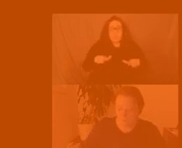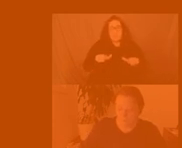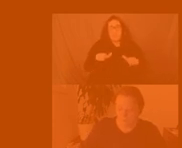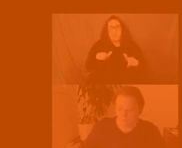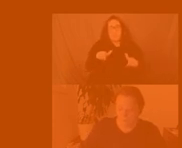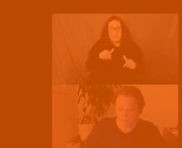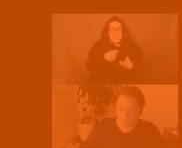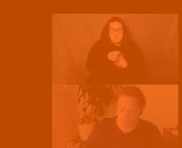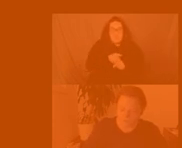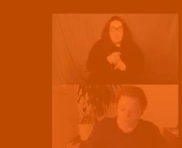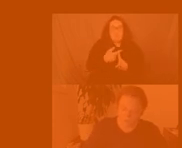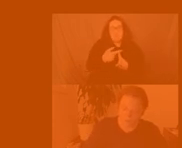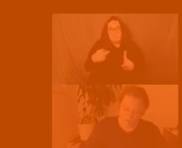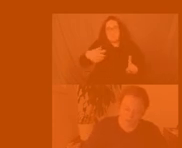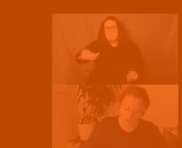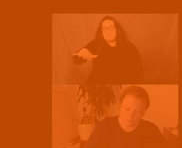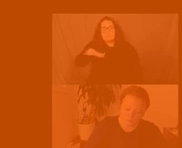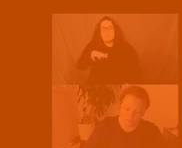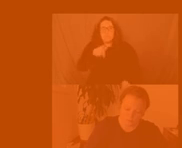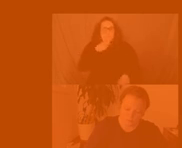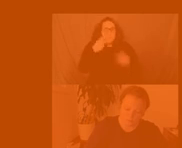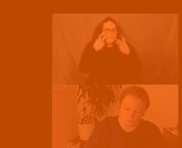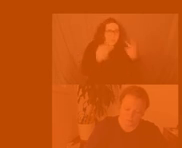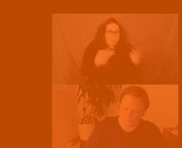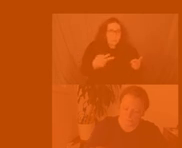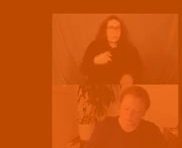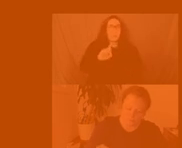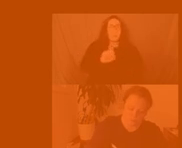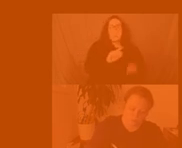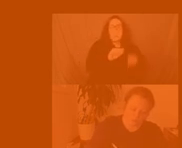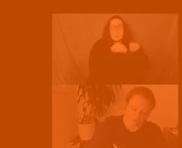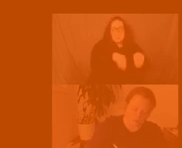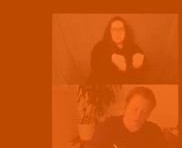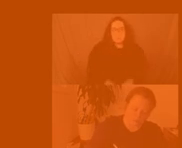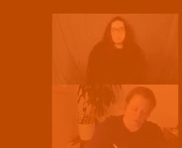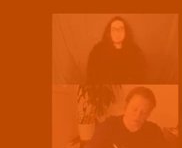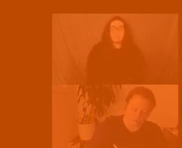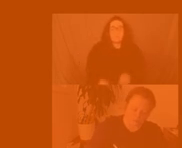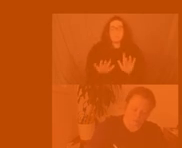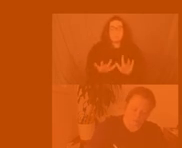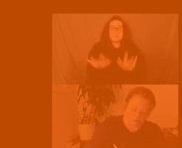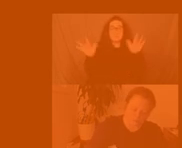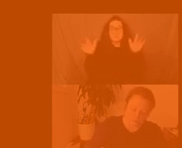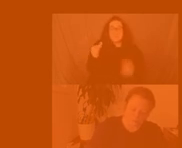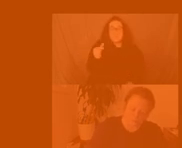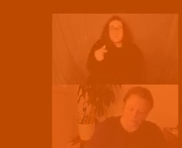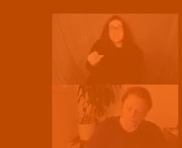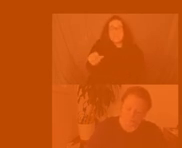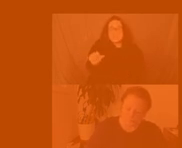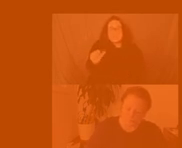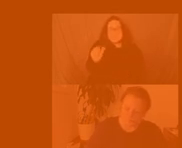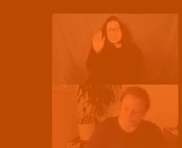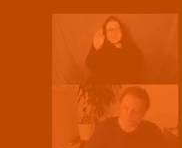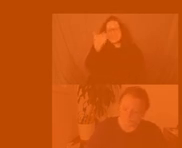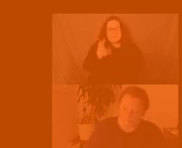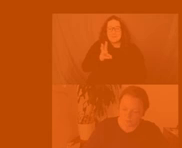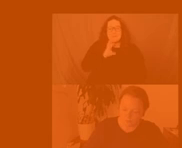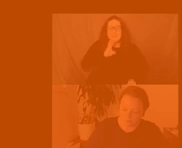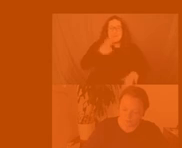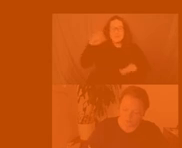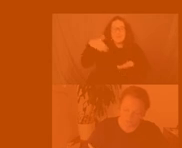this work's shimmering green suggests young foliage reflected by water and thus life